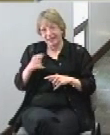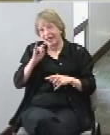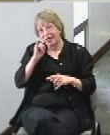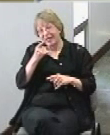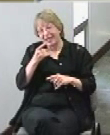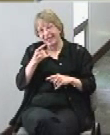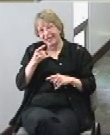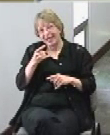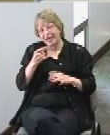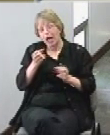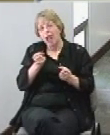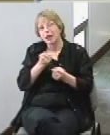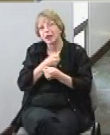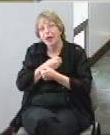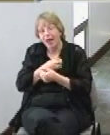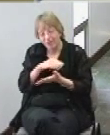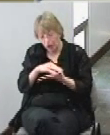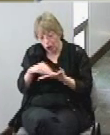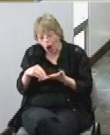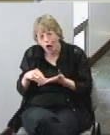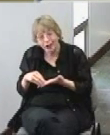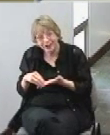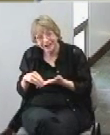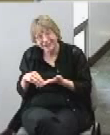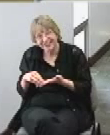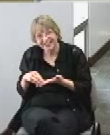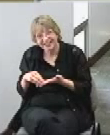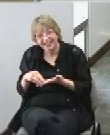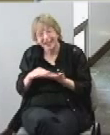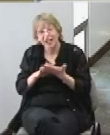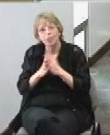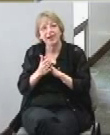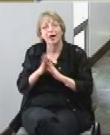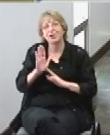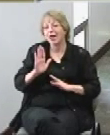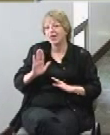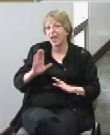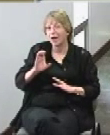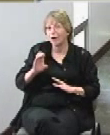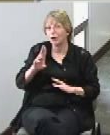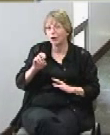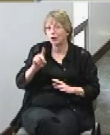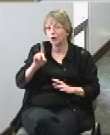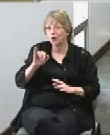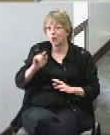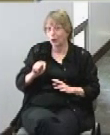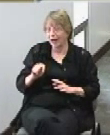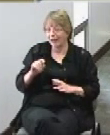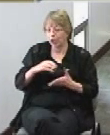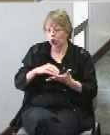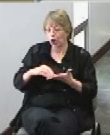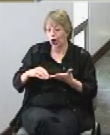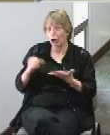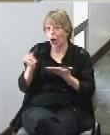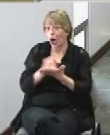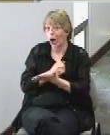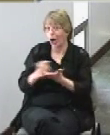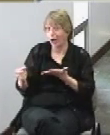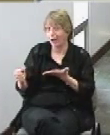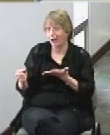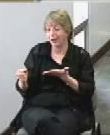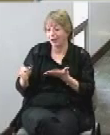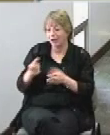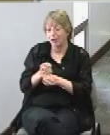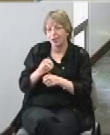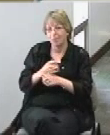love the cards because it becomes their credit card and it makes them feel like they're an